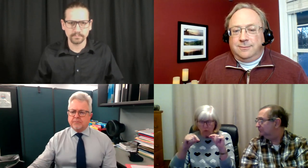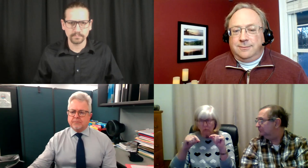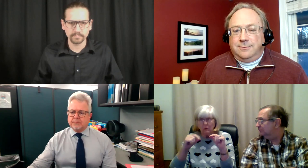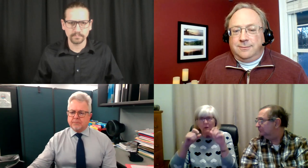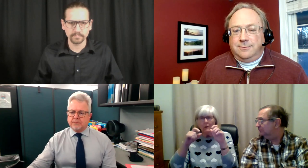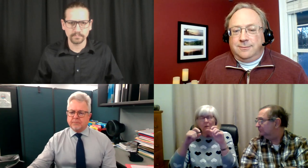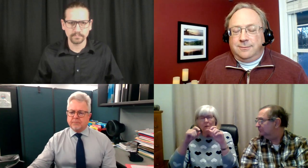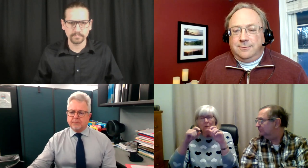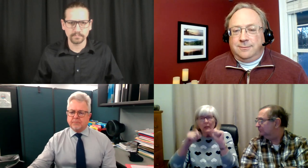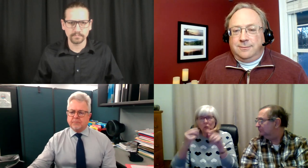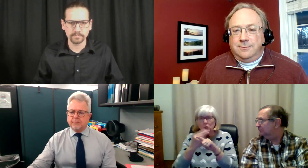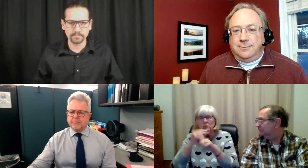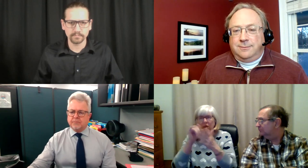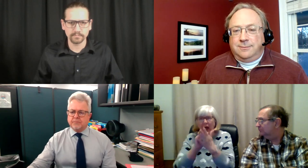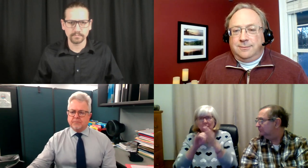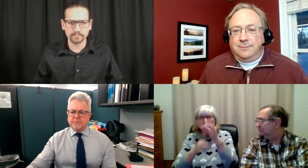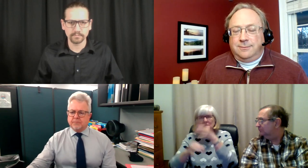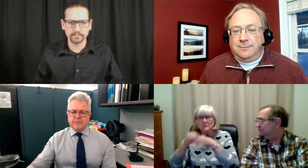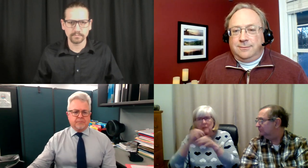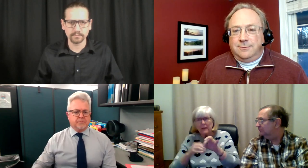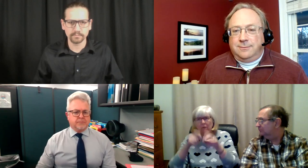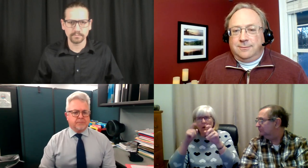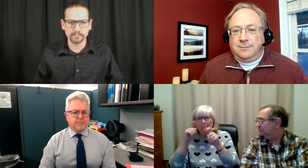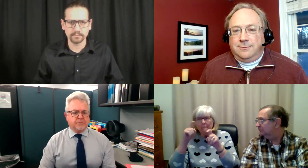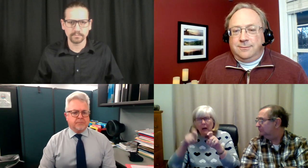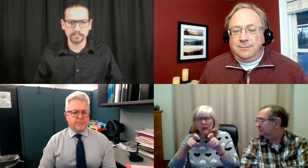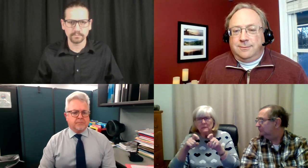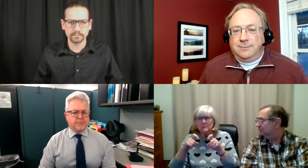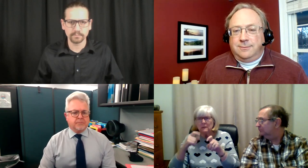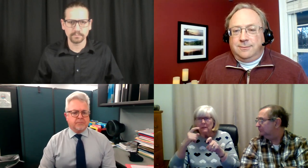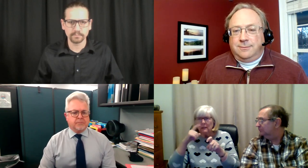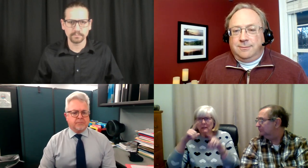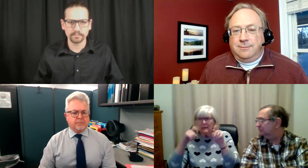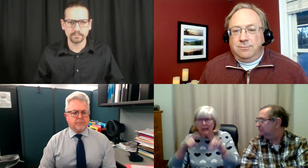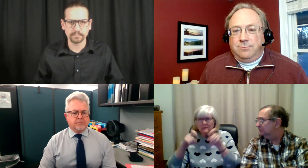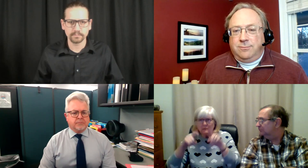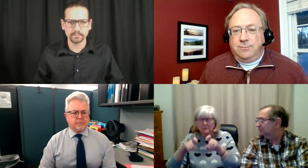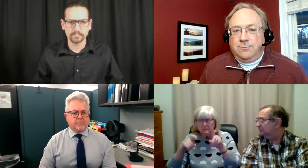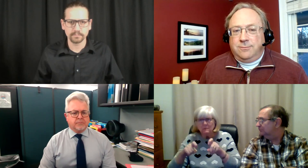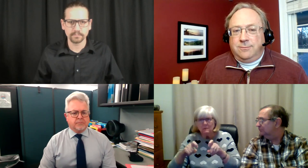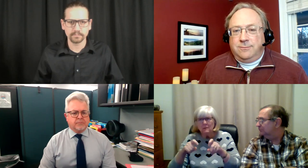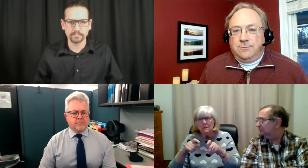And I get the vaccine card. Can the card be used